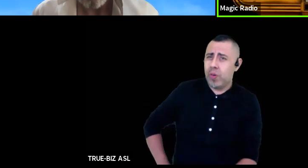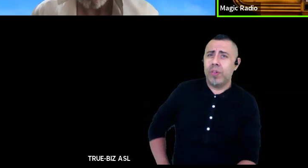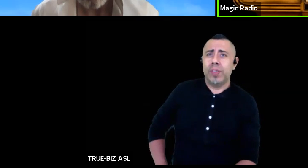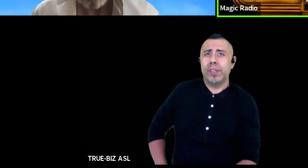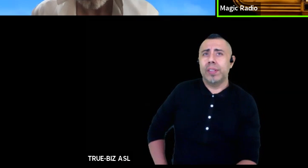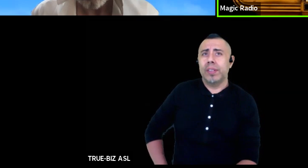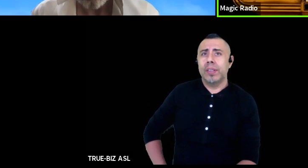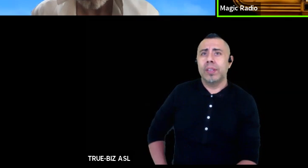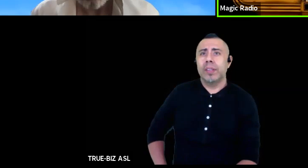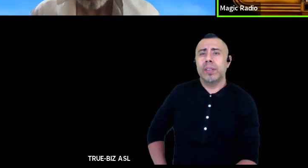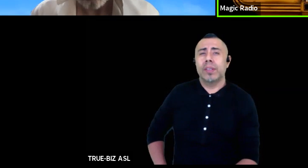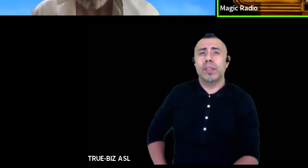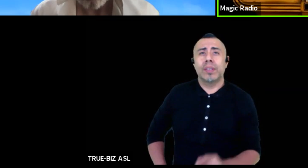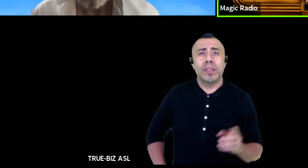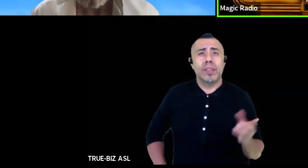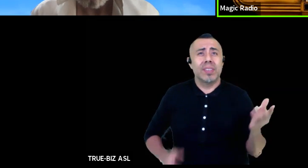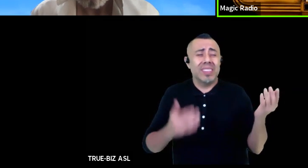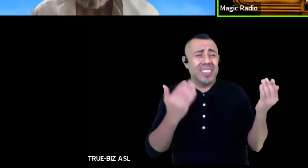it's 1918